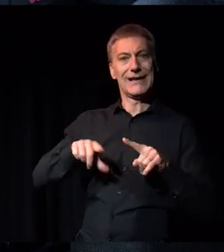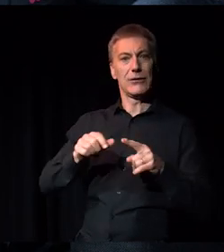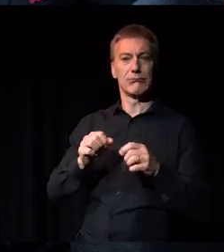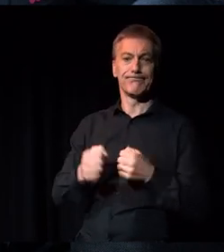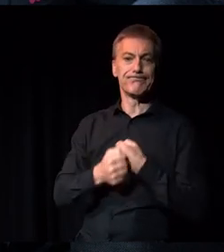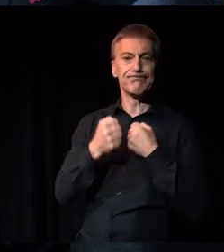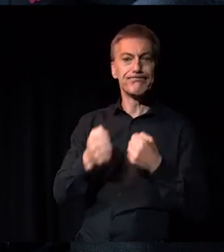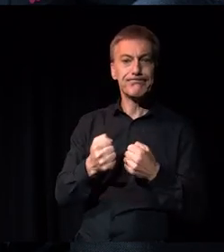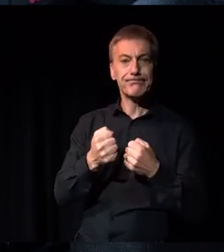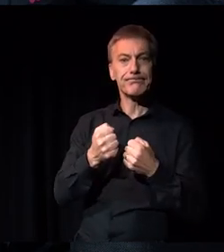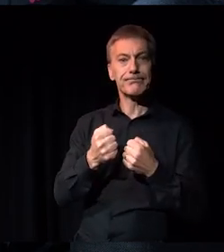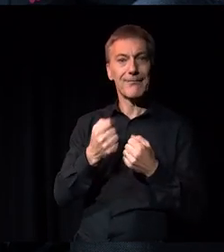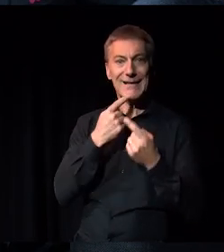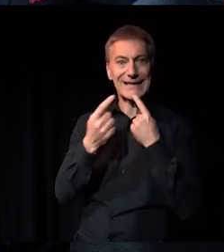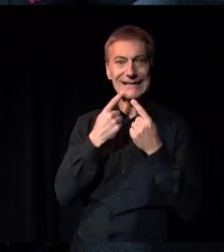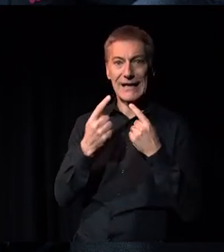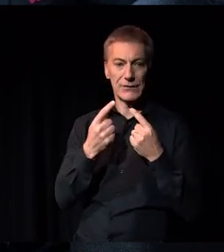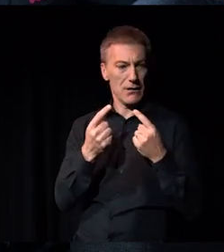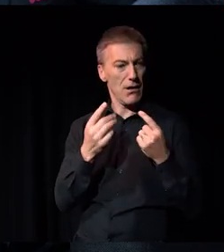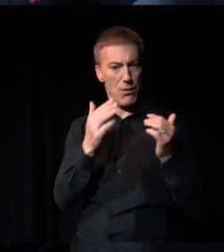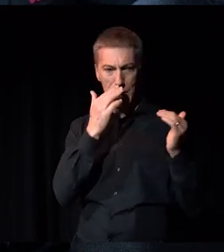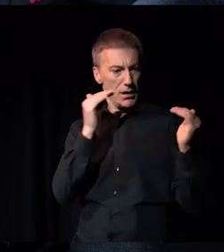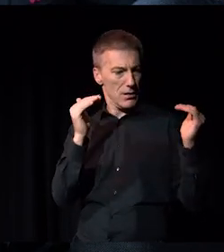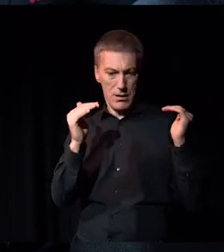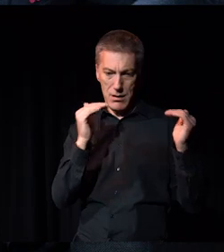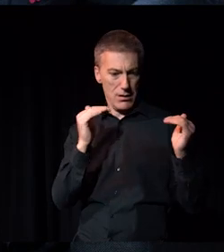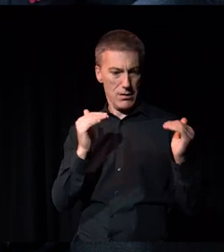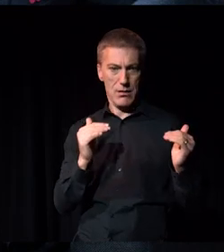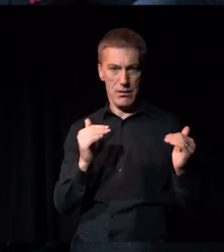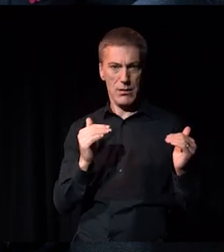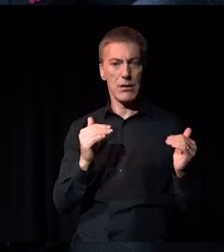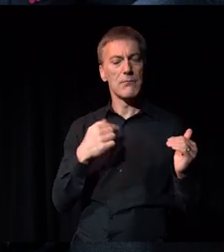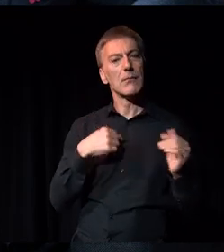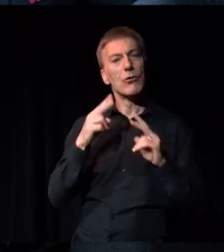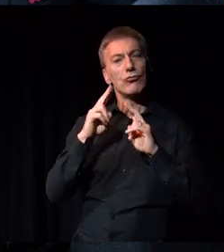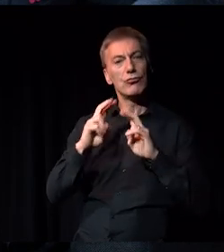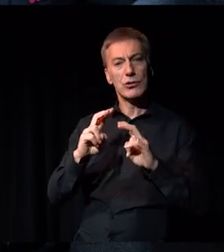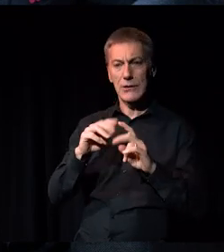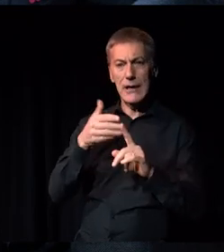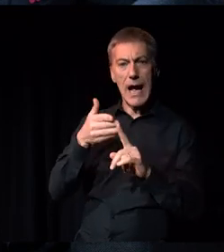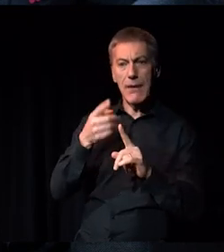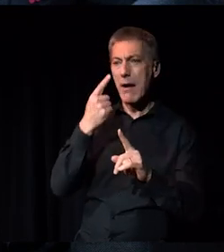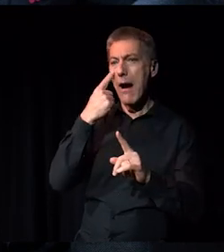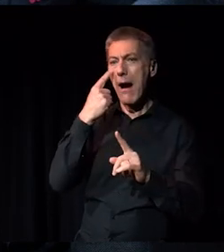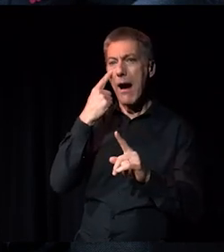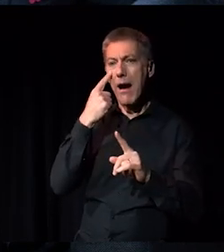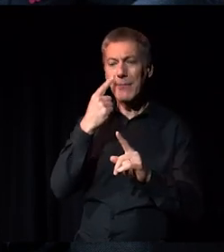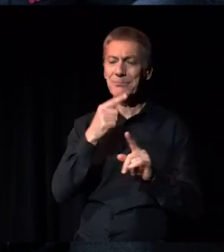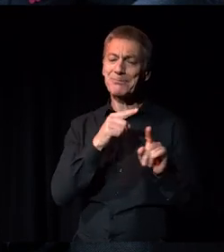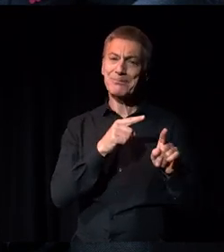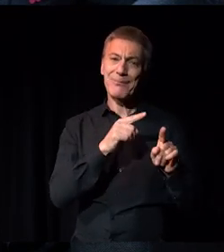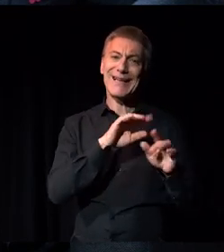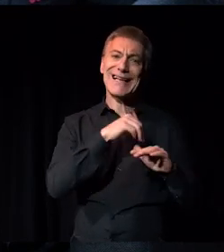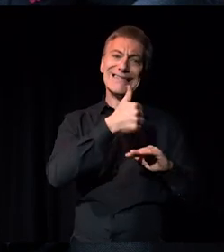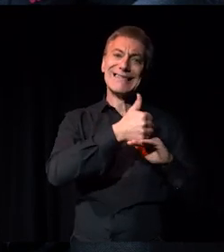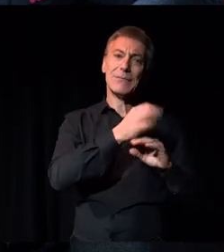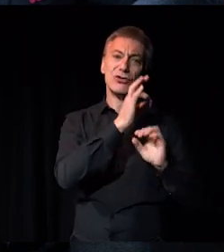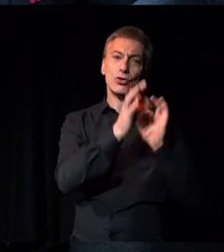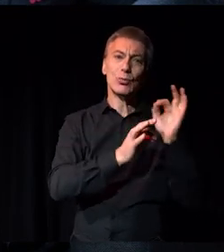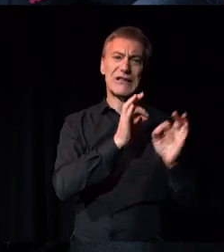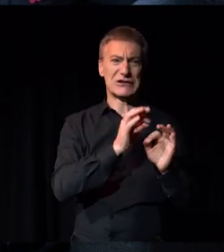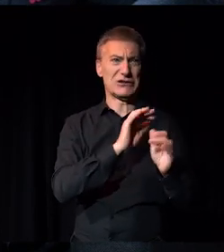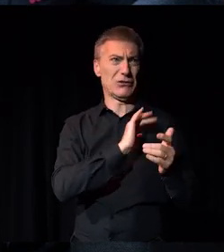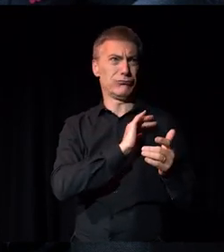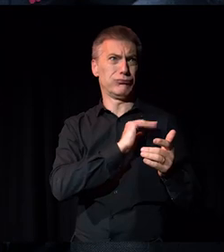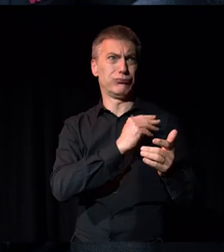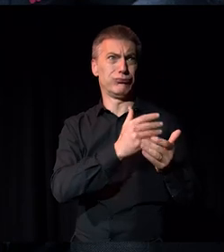speaks to that. So that's why what the research tried to do was trial these established questions that have been around for half a